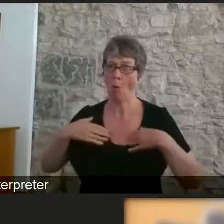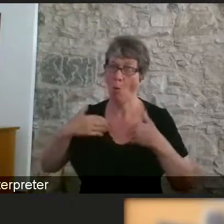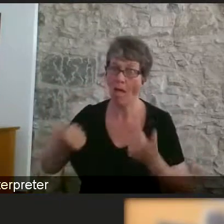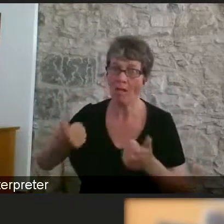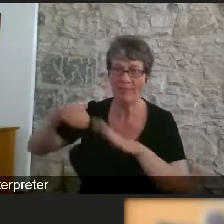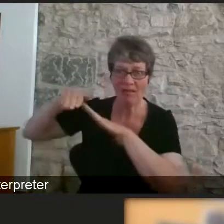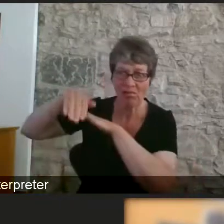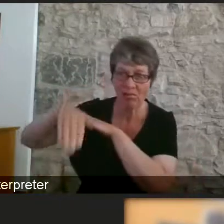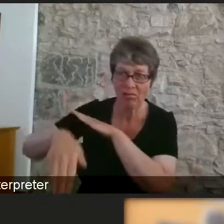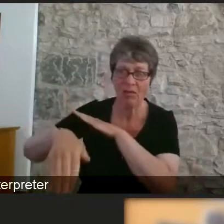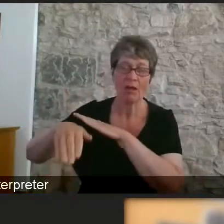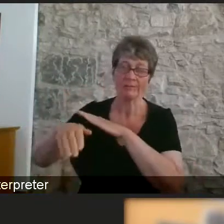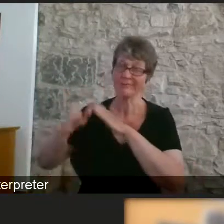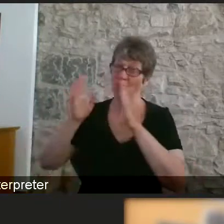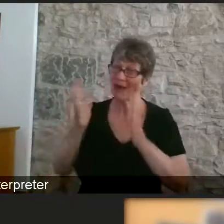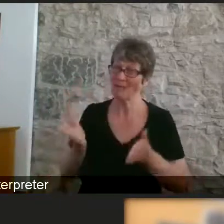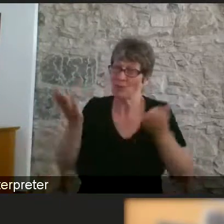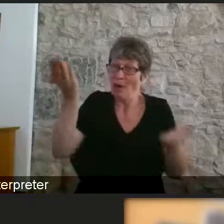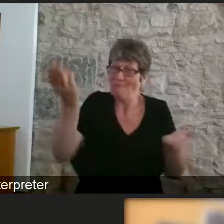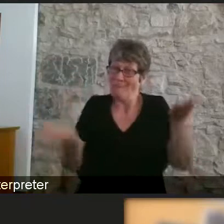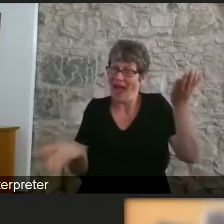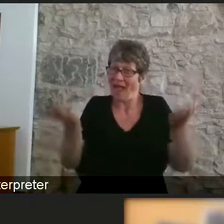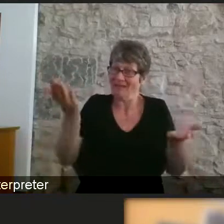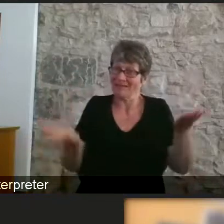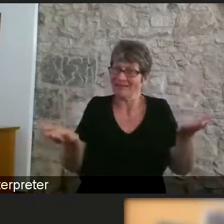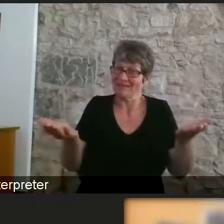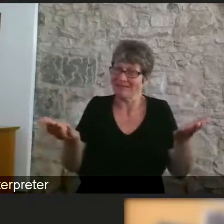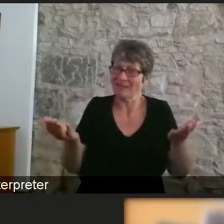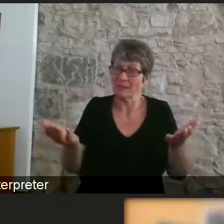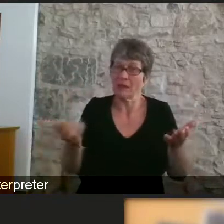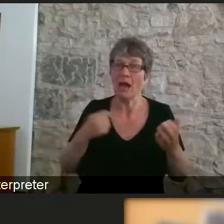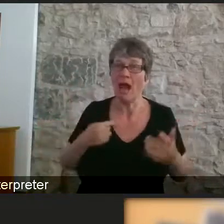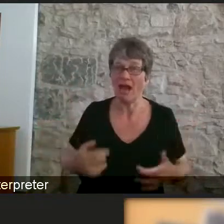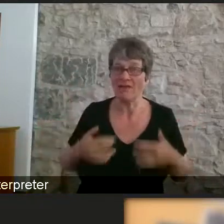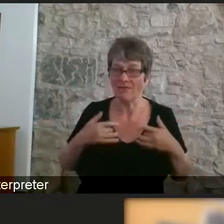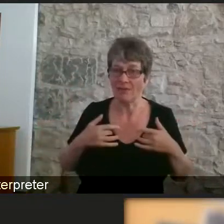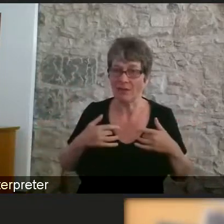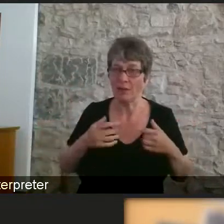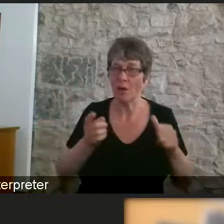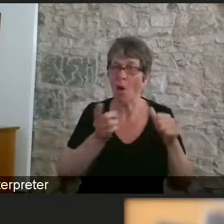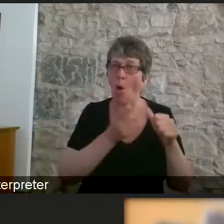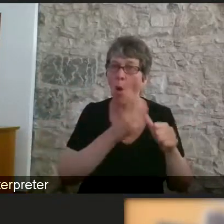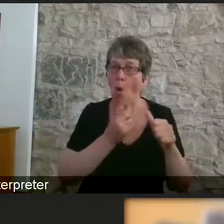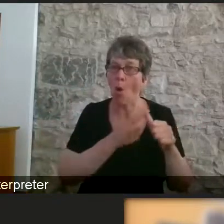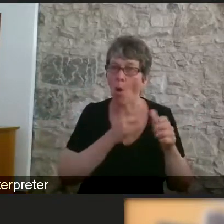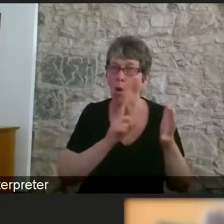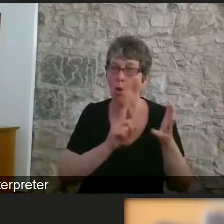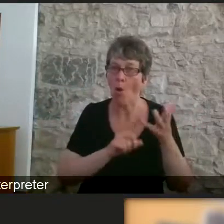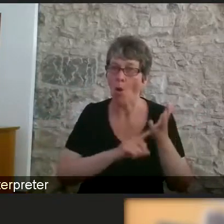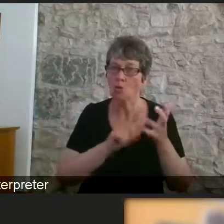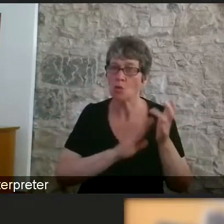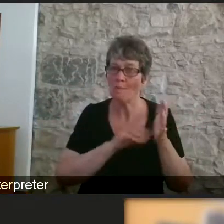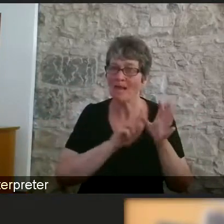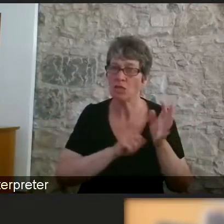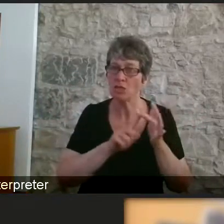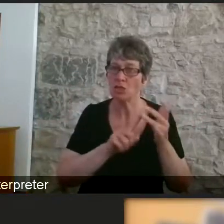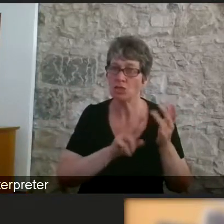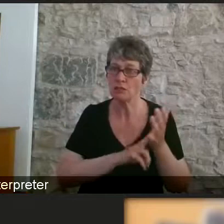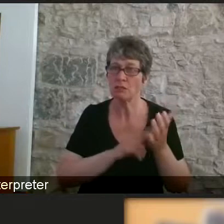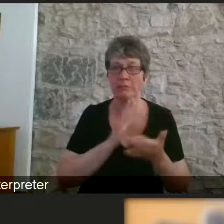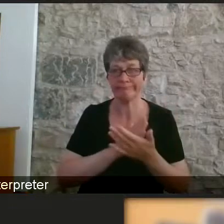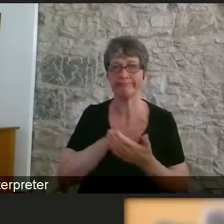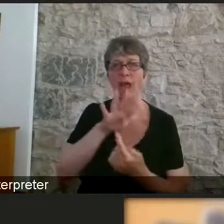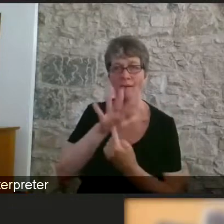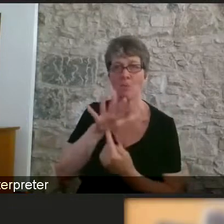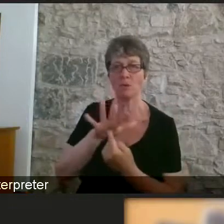I am sure we will come back to some of that. I think the automation piece that was touched on earlier is important because we are now